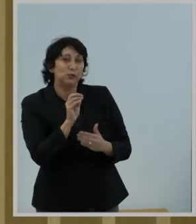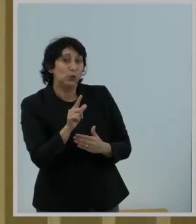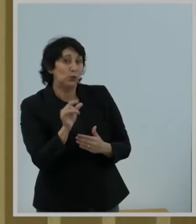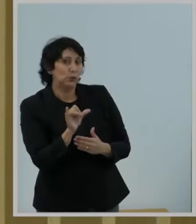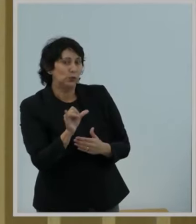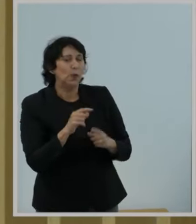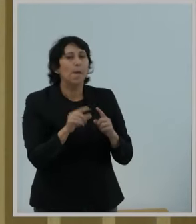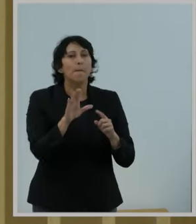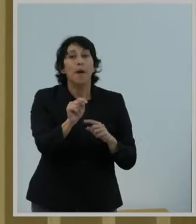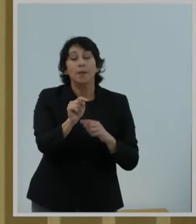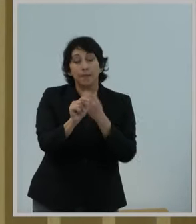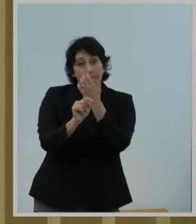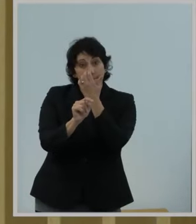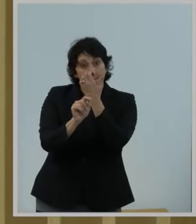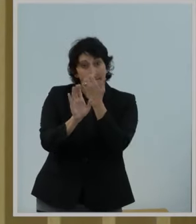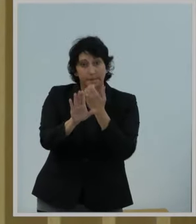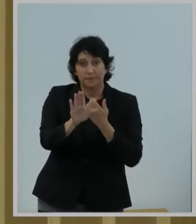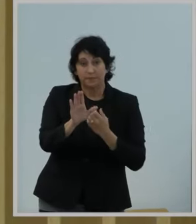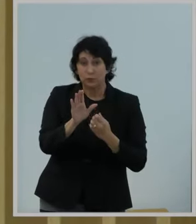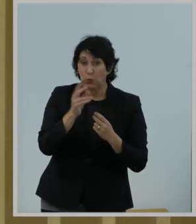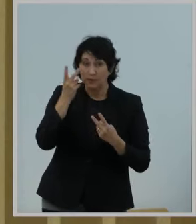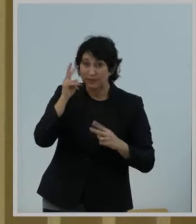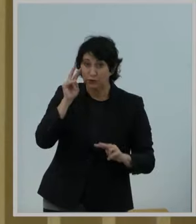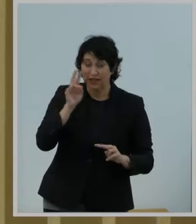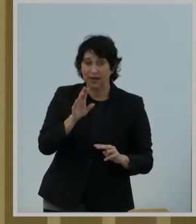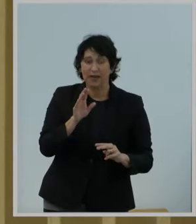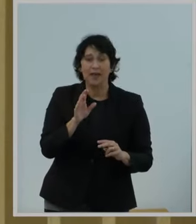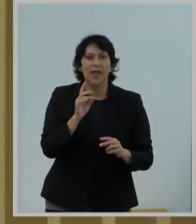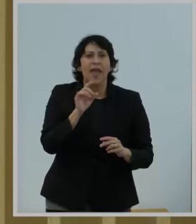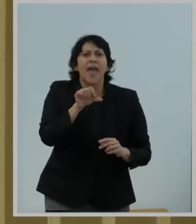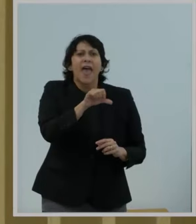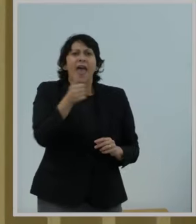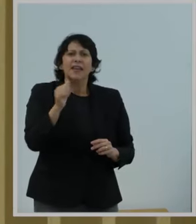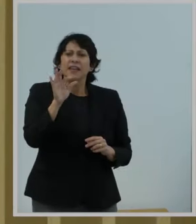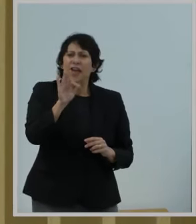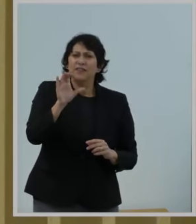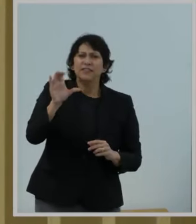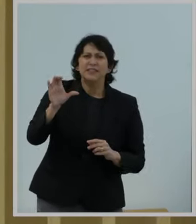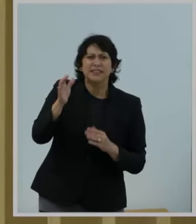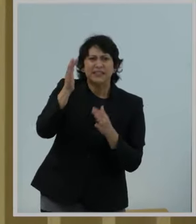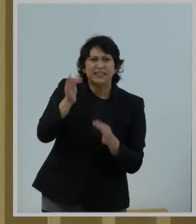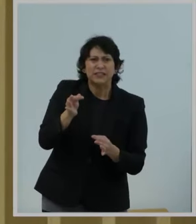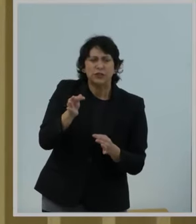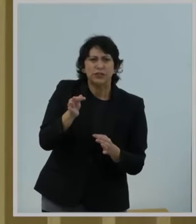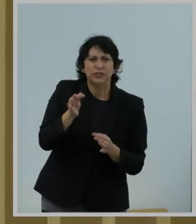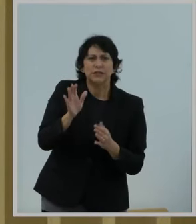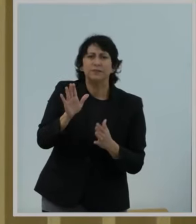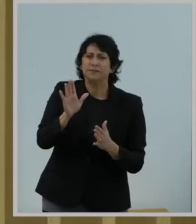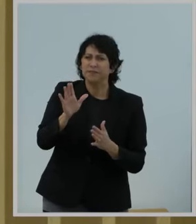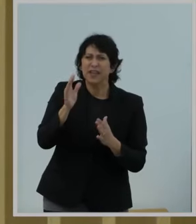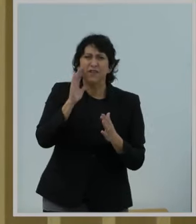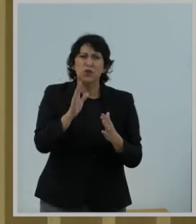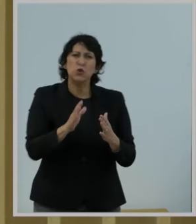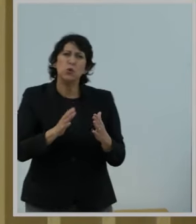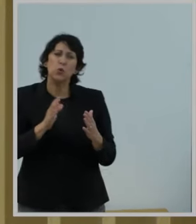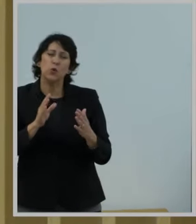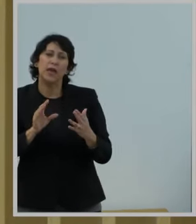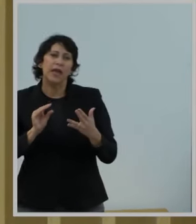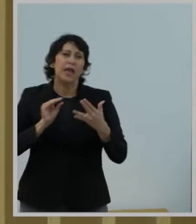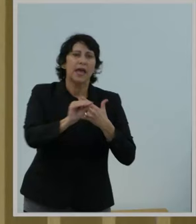But make no mistake, any FCC decision to impose Title II on the internet